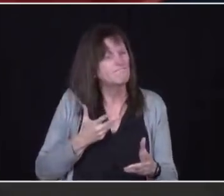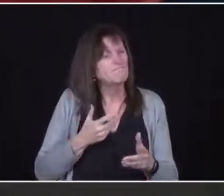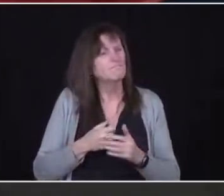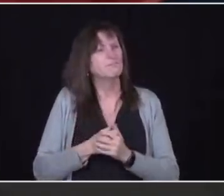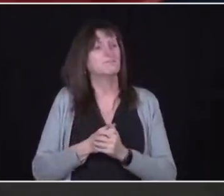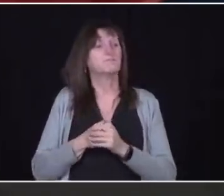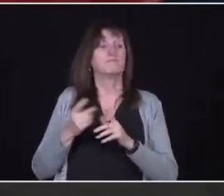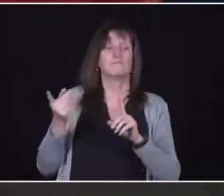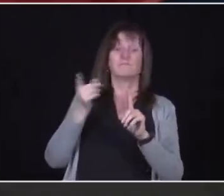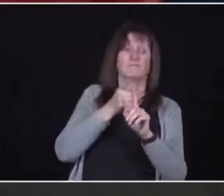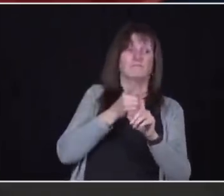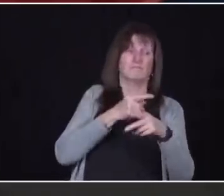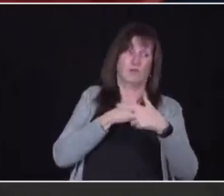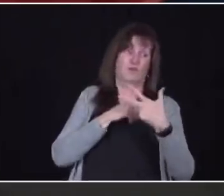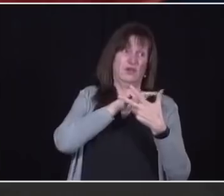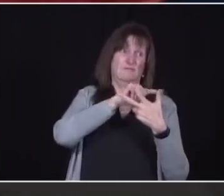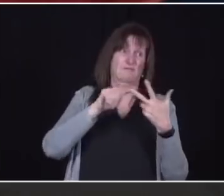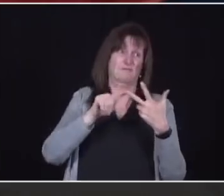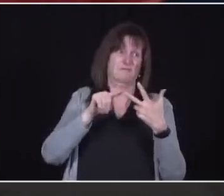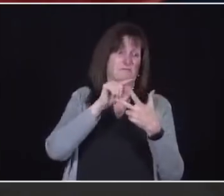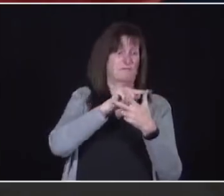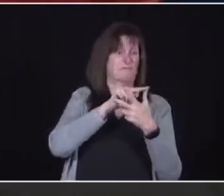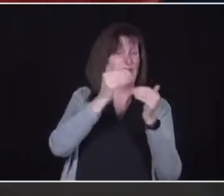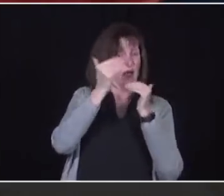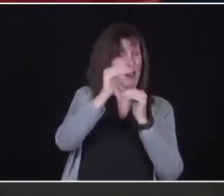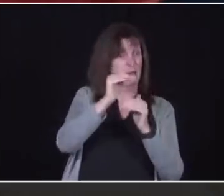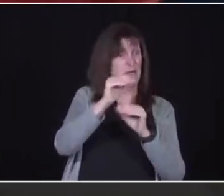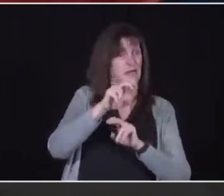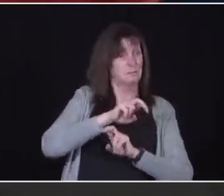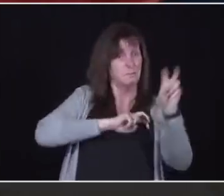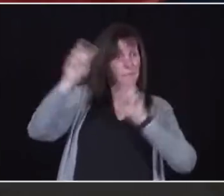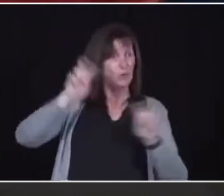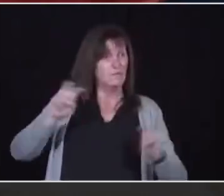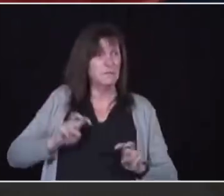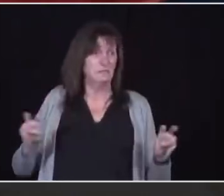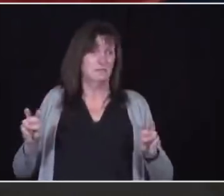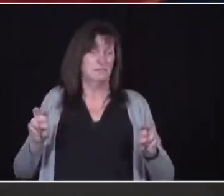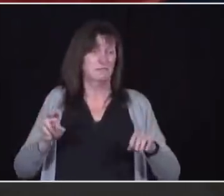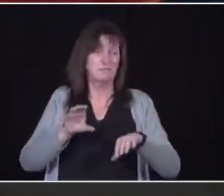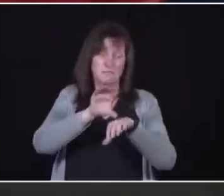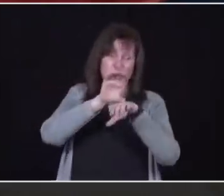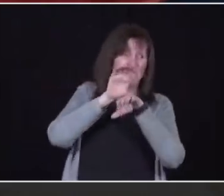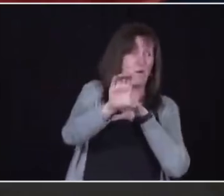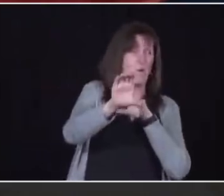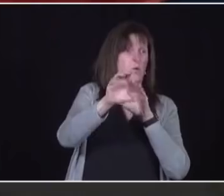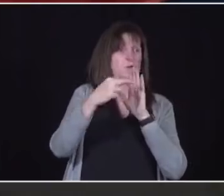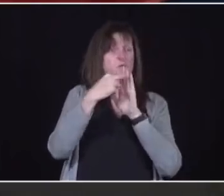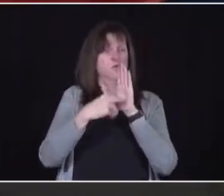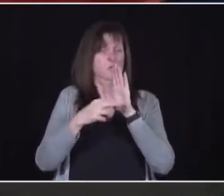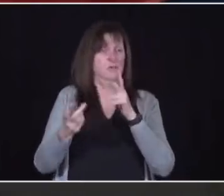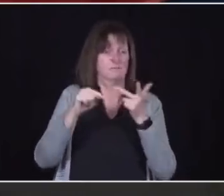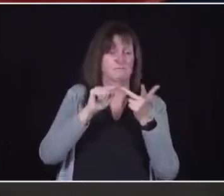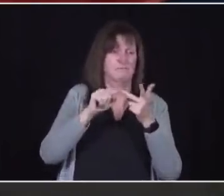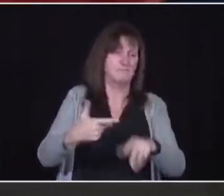Limiting mobility, enforcing the rules, and getting vaccines into arms. And as your premier,